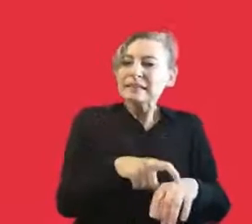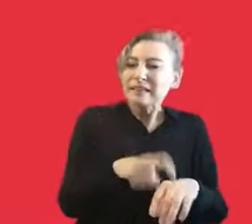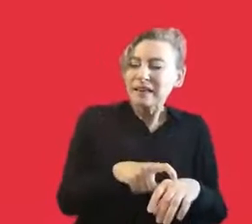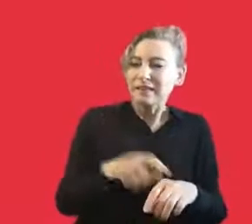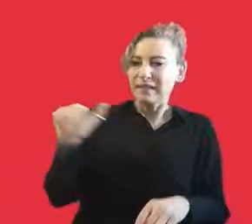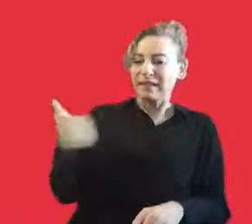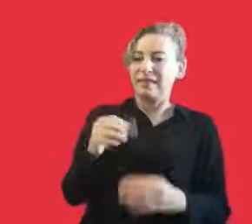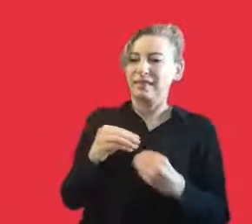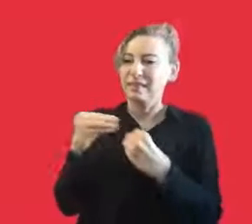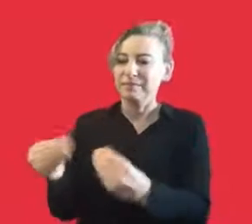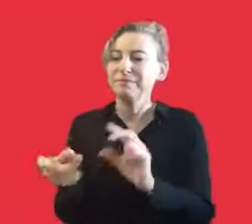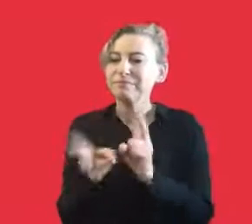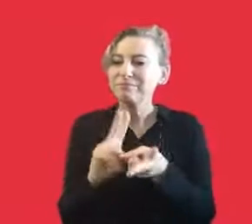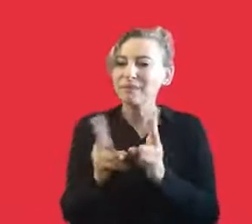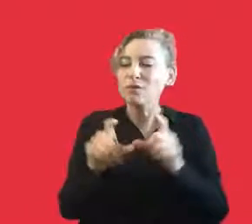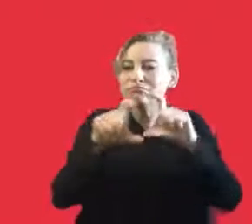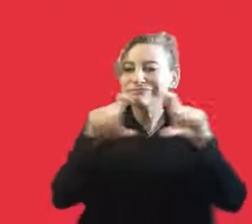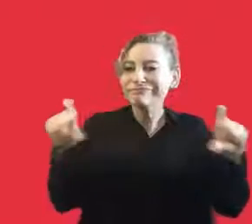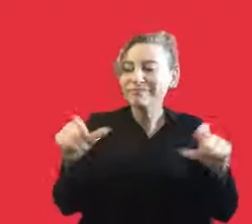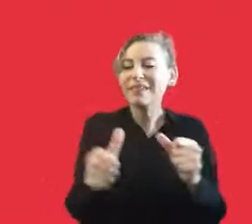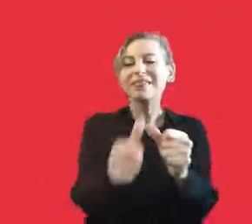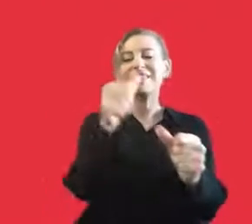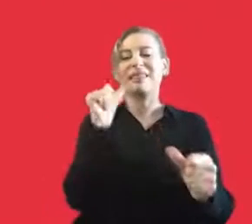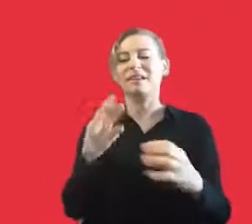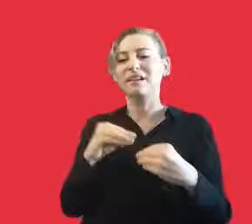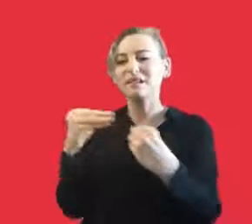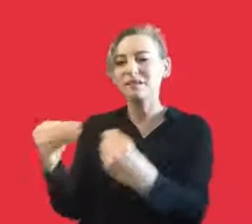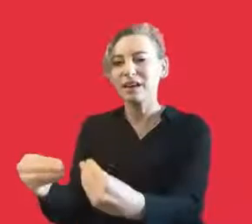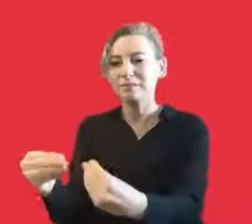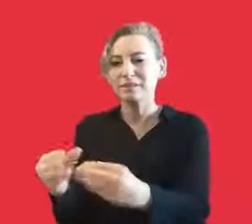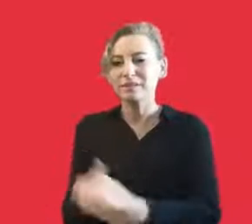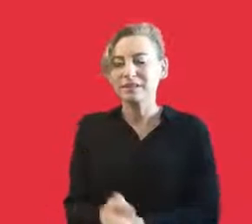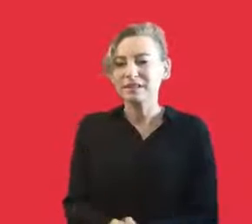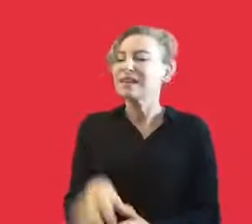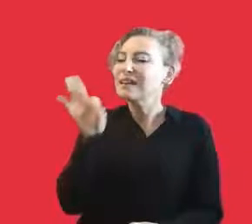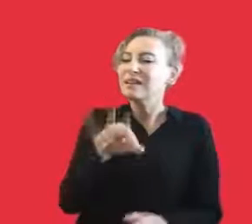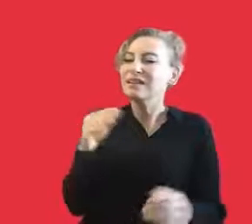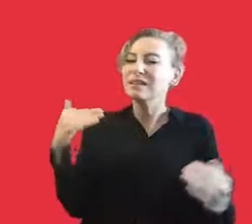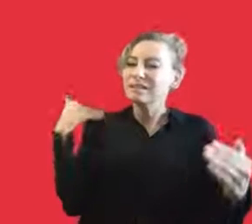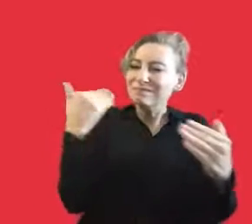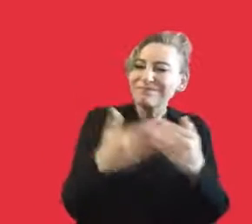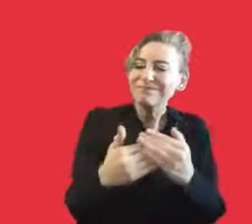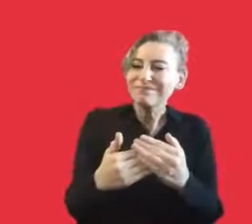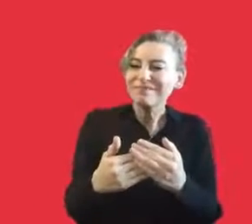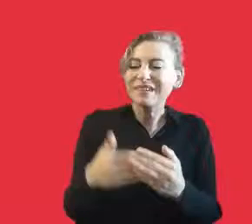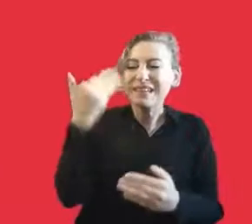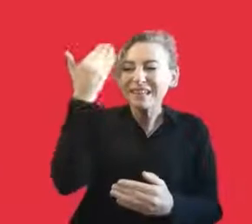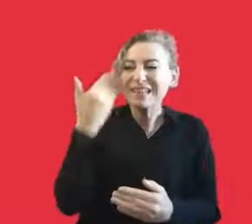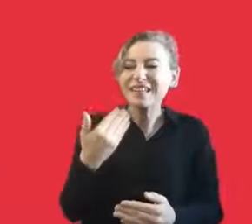theatre will be giving back what